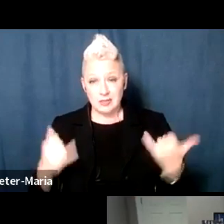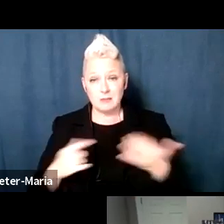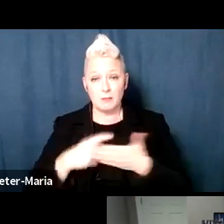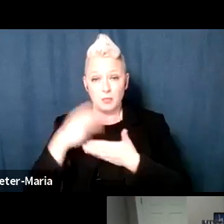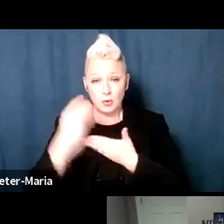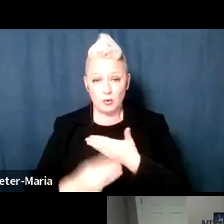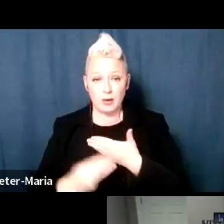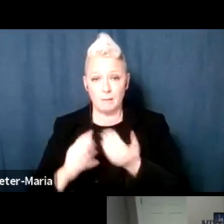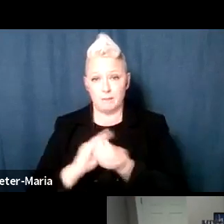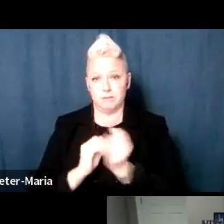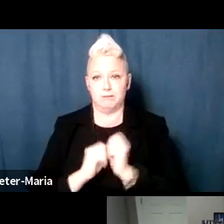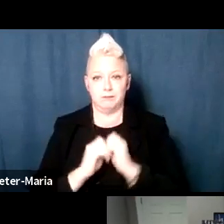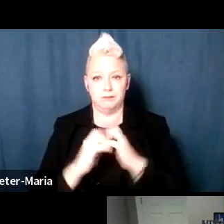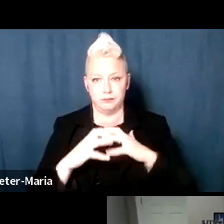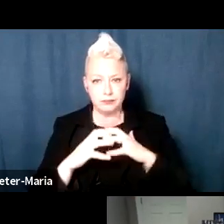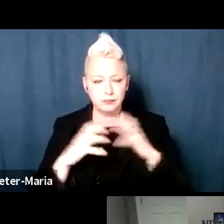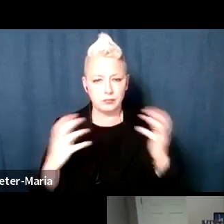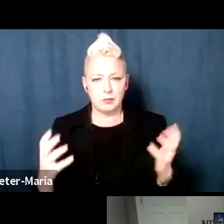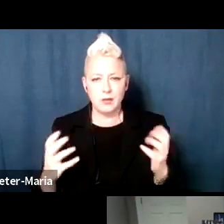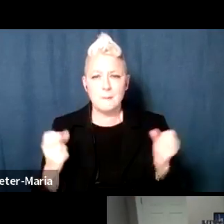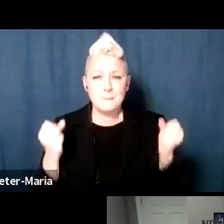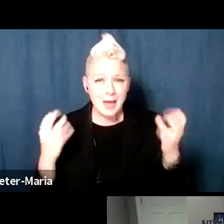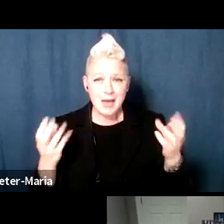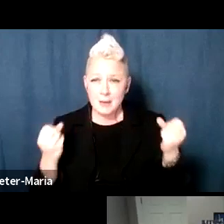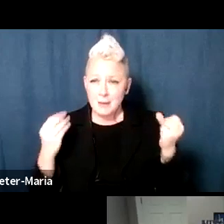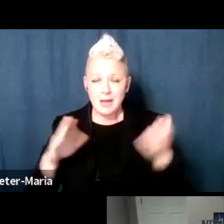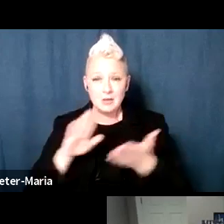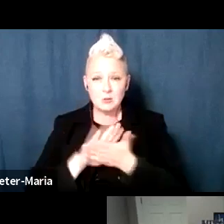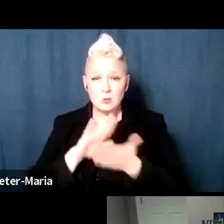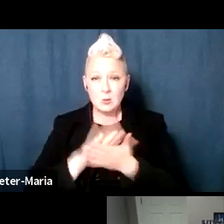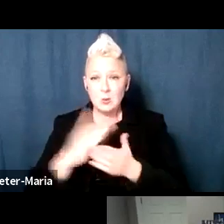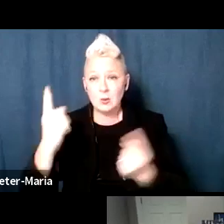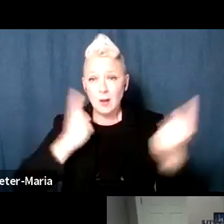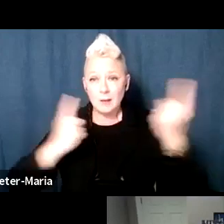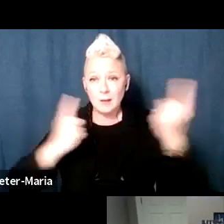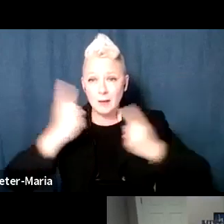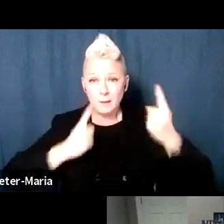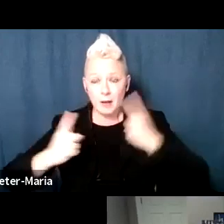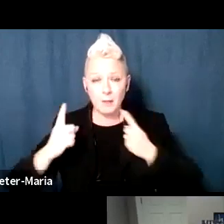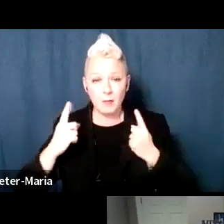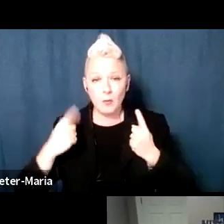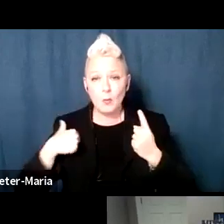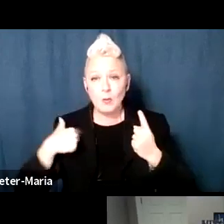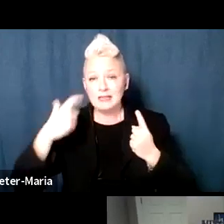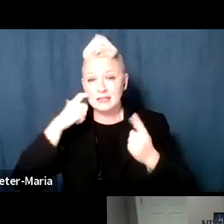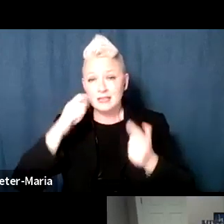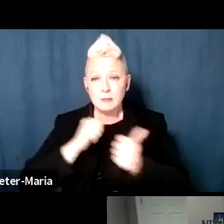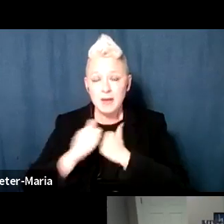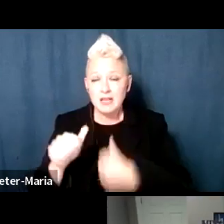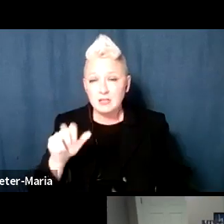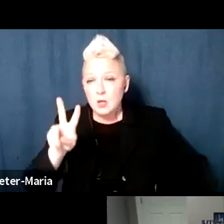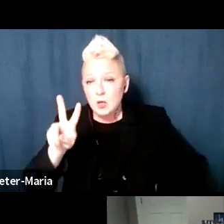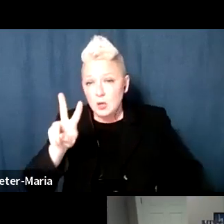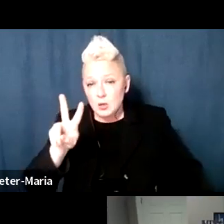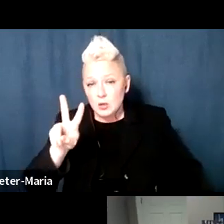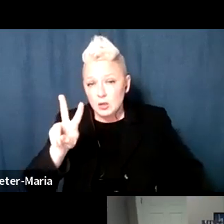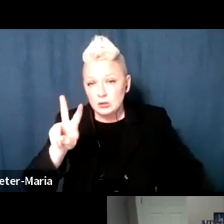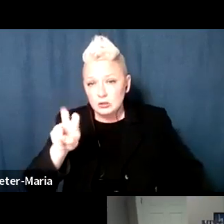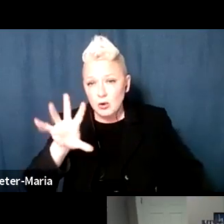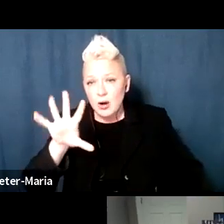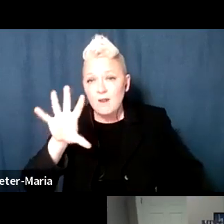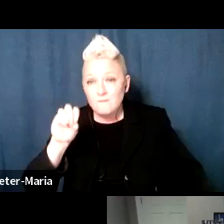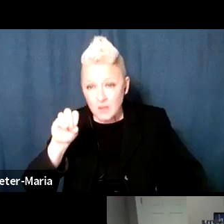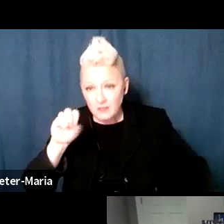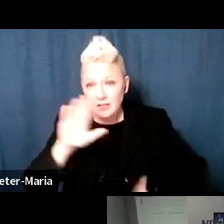of come into its own. There are so many schools that are coming to us. We just passed the 250 school